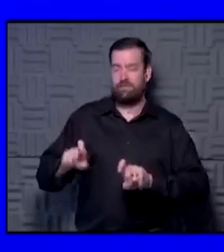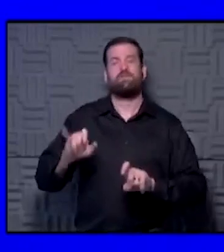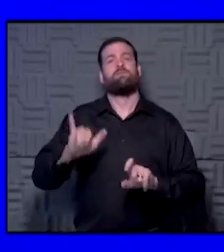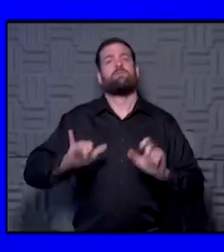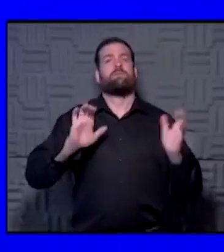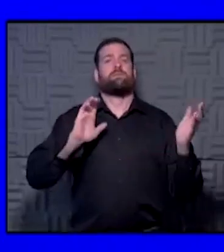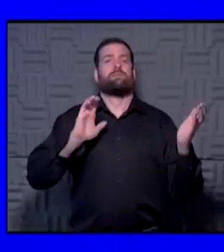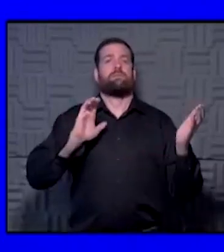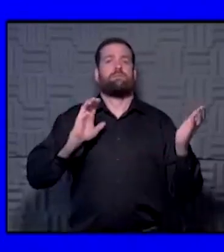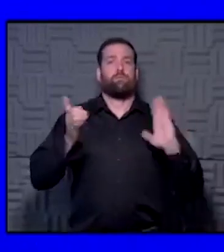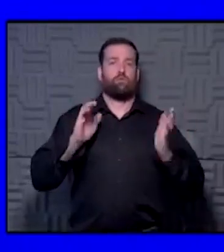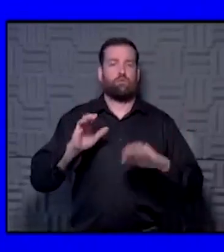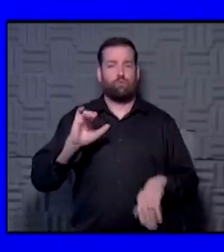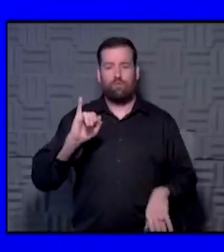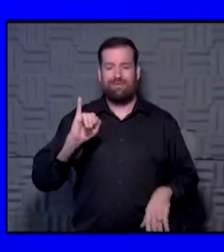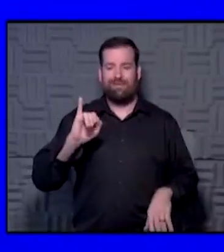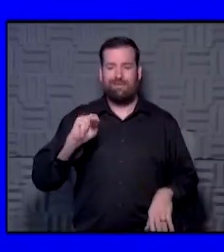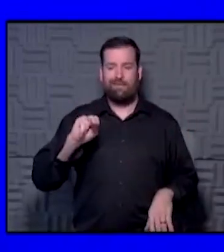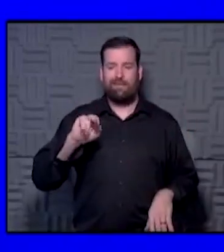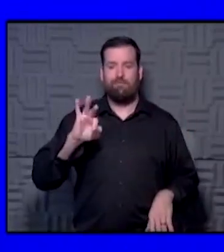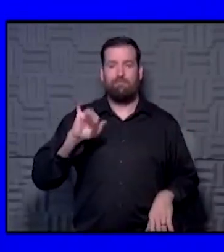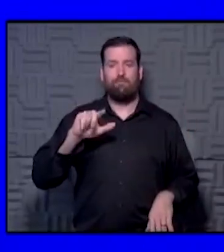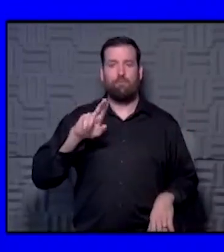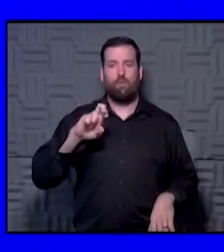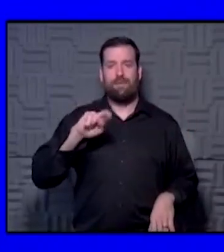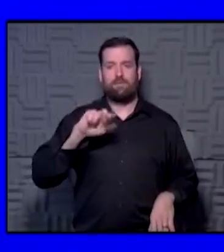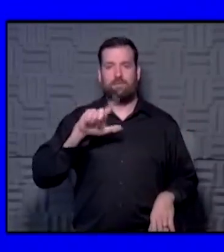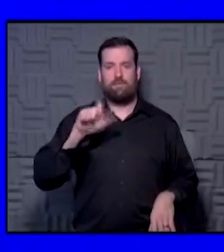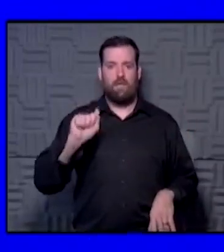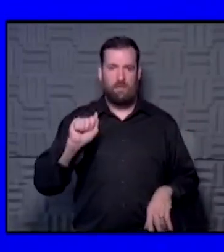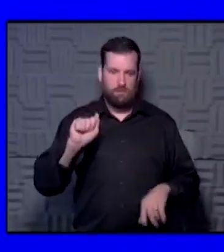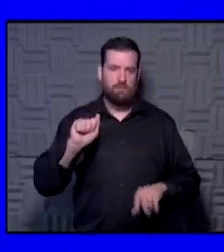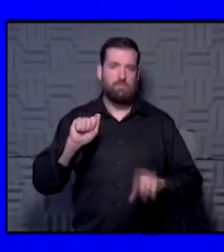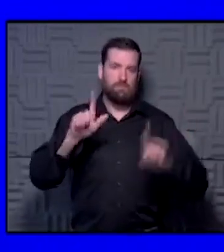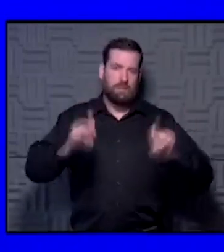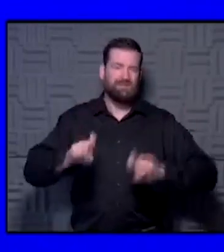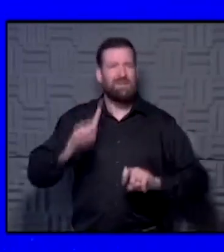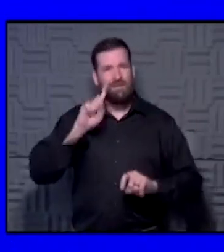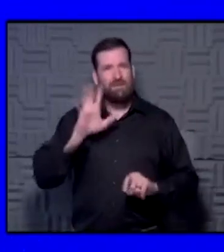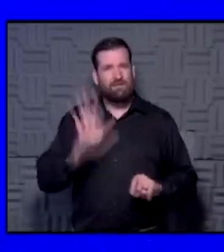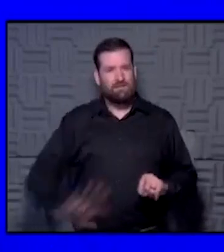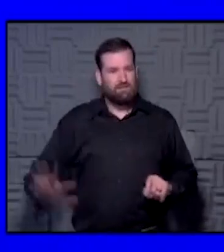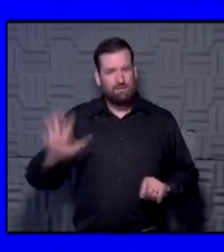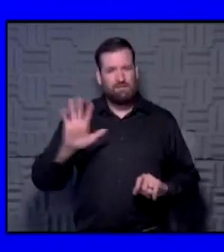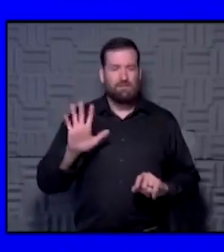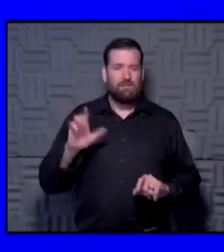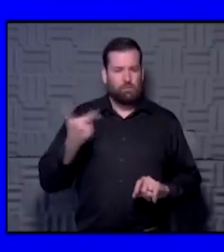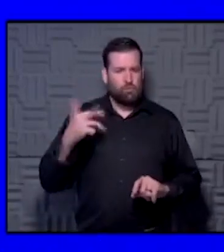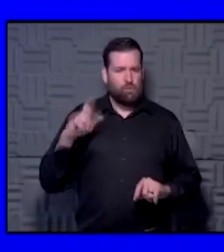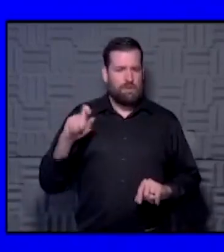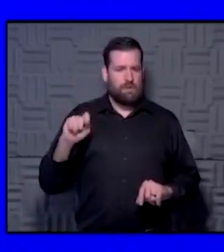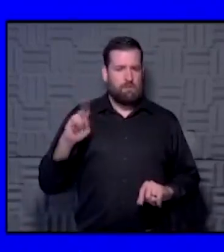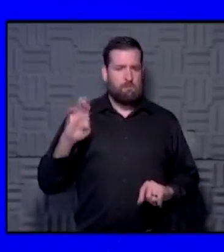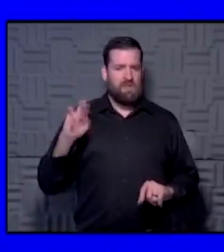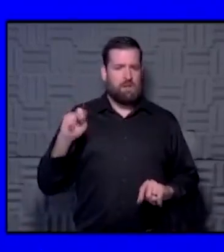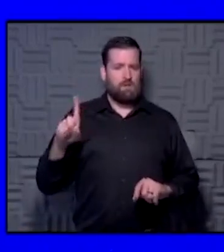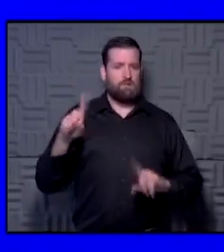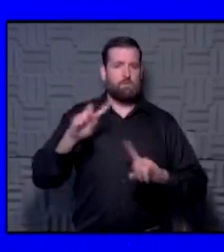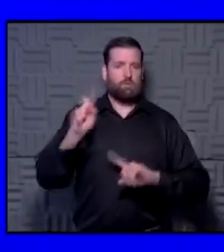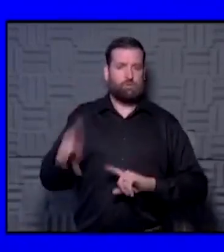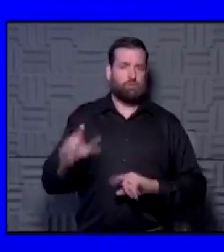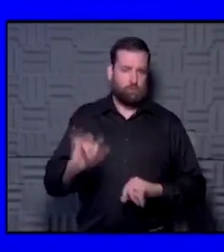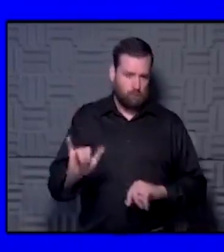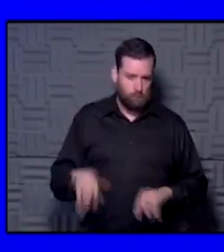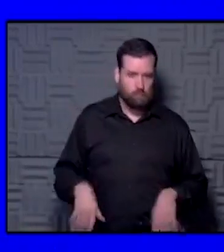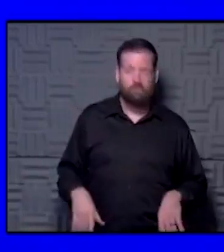to the influenza antigen testing, where we know, and I think it was probably about maybe a great Ben question or something like that as well.